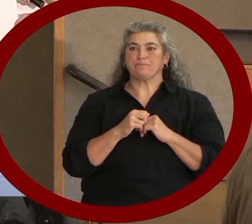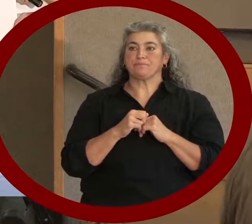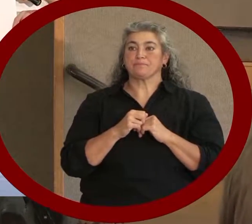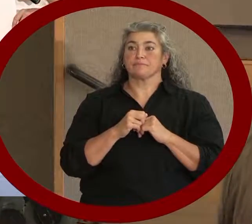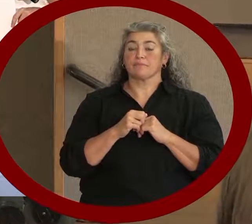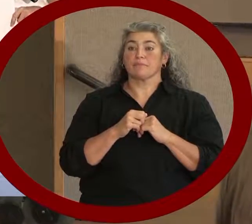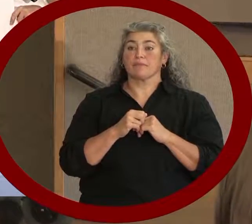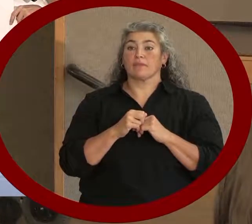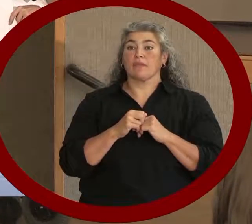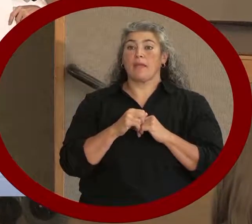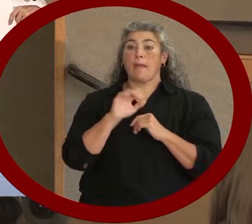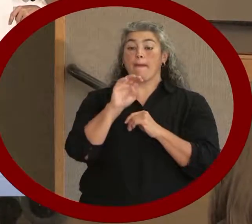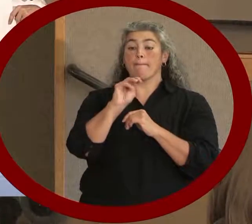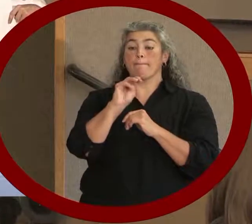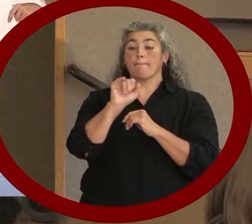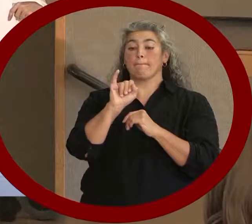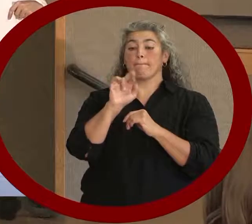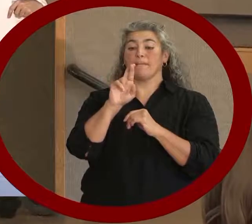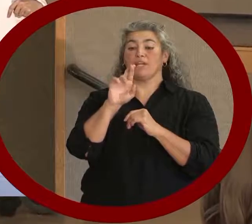Maramond Fitness.